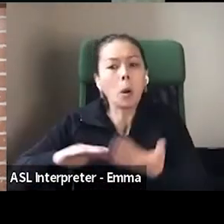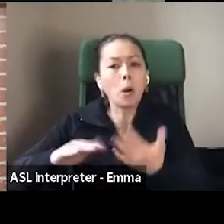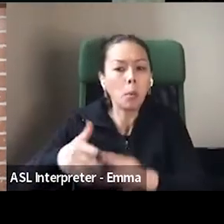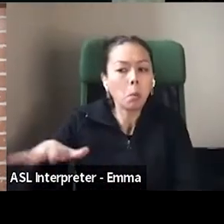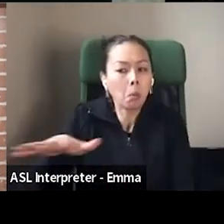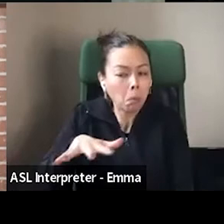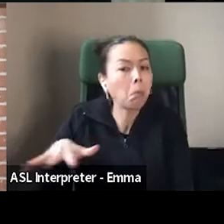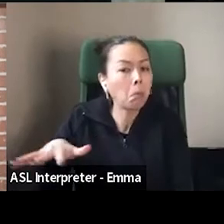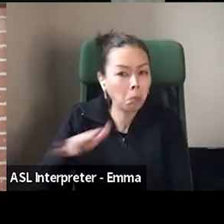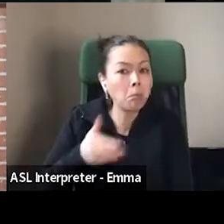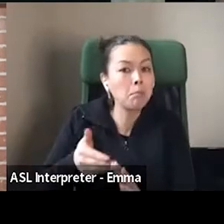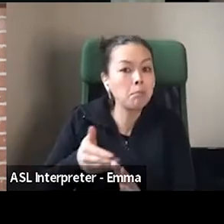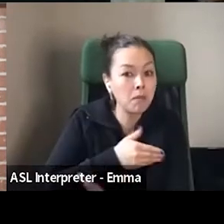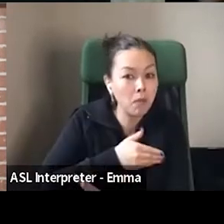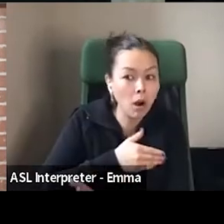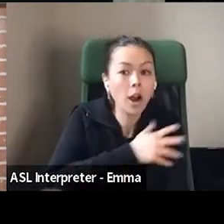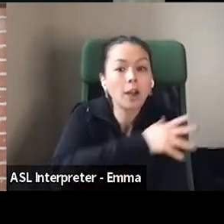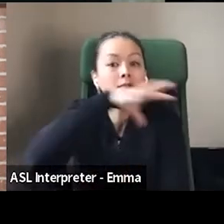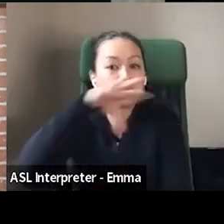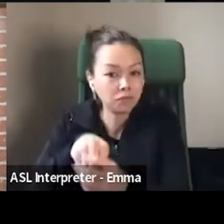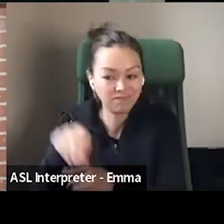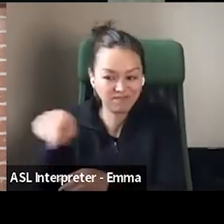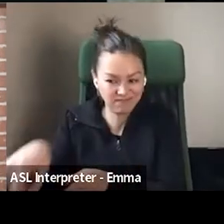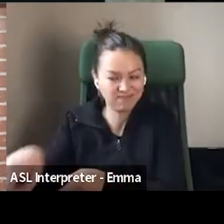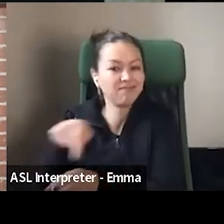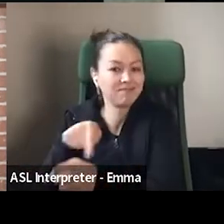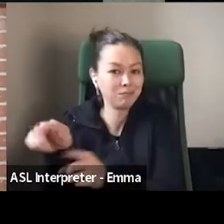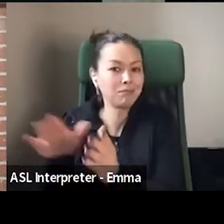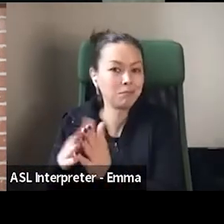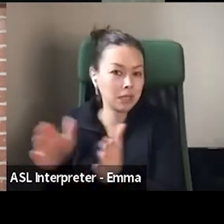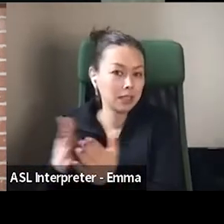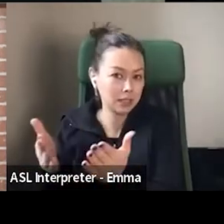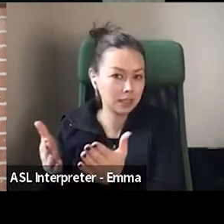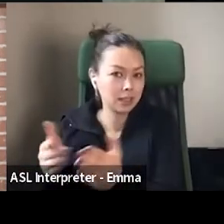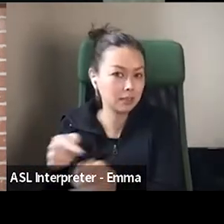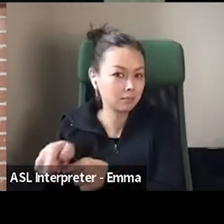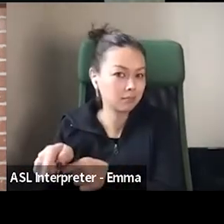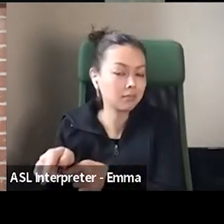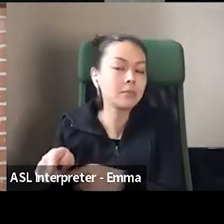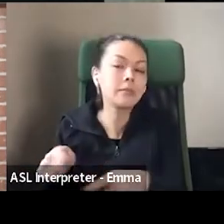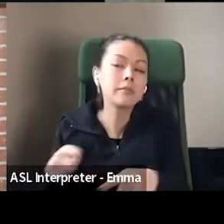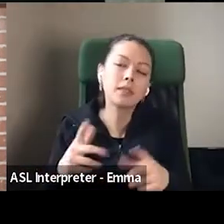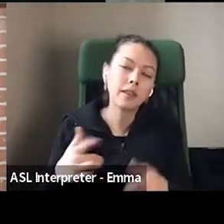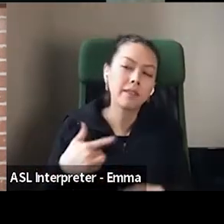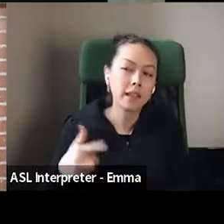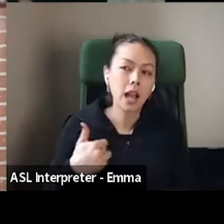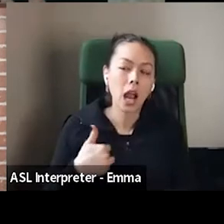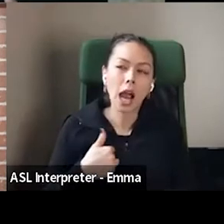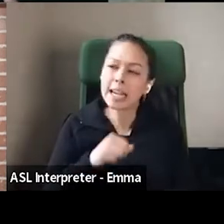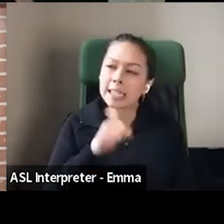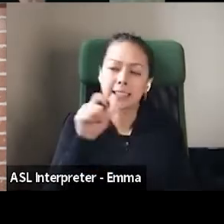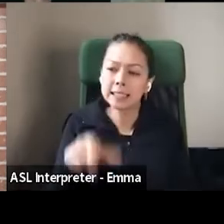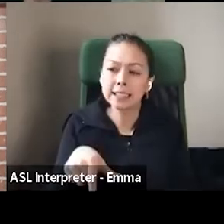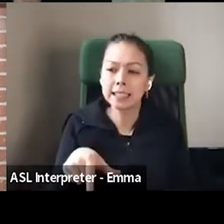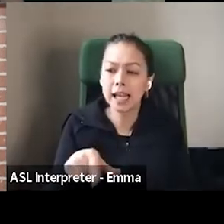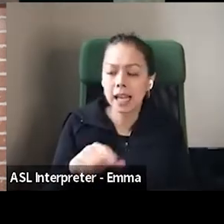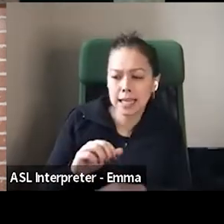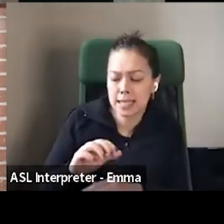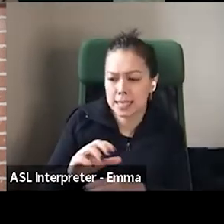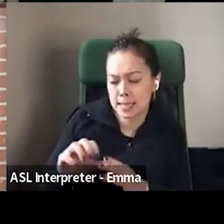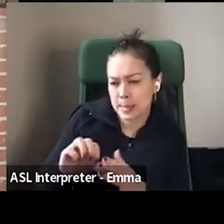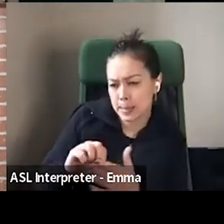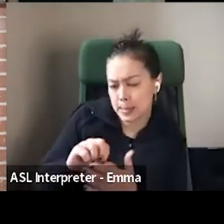I didn't find too difficult forging that unique identity also because we are servicing this